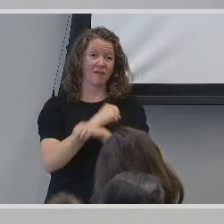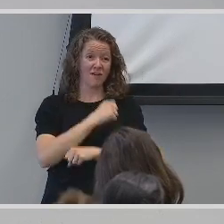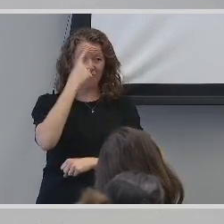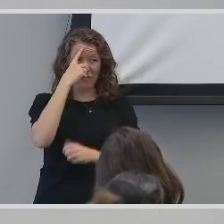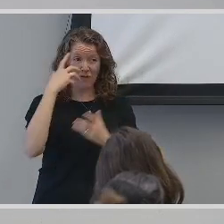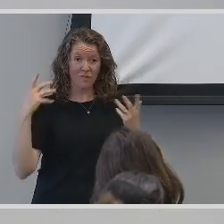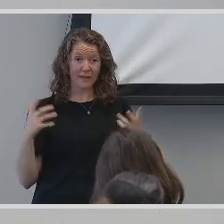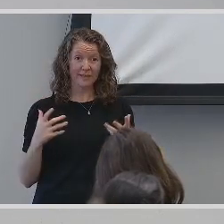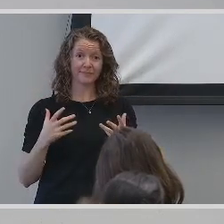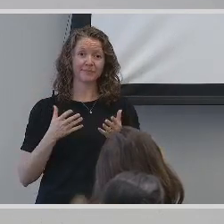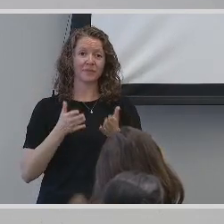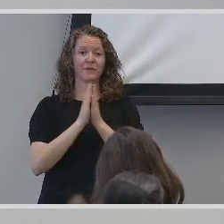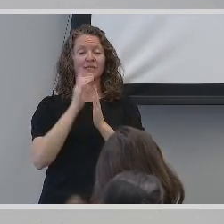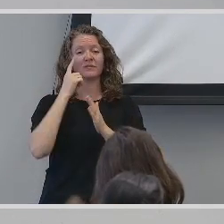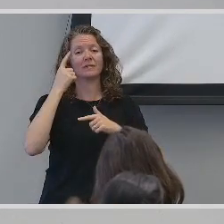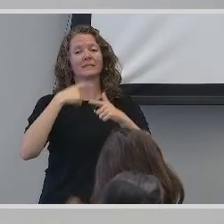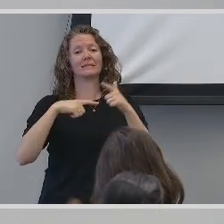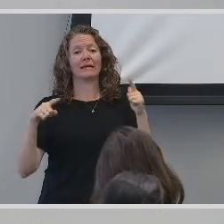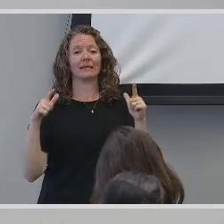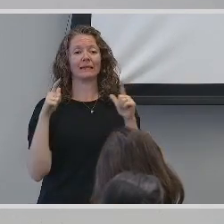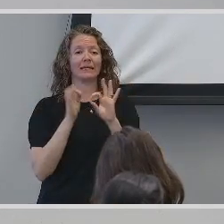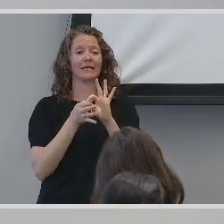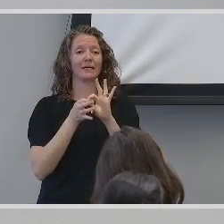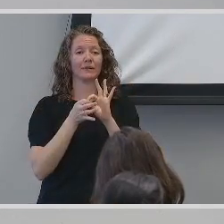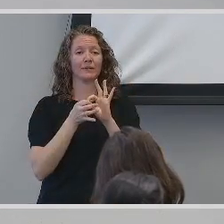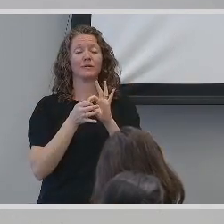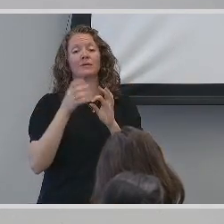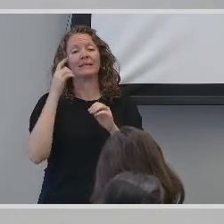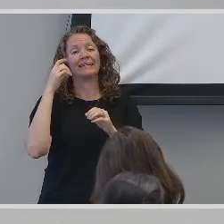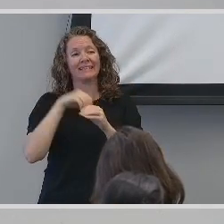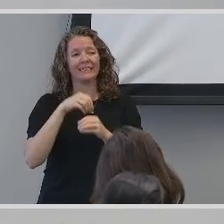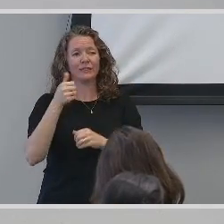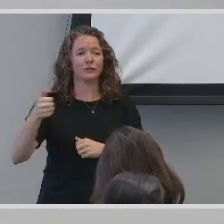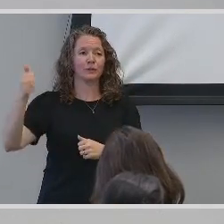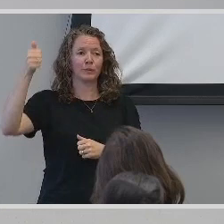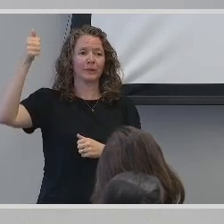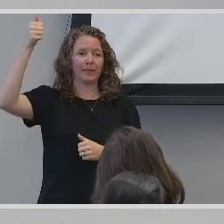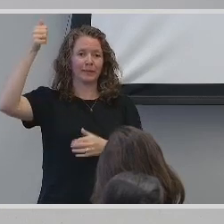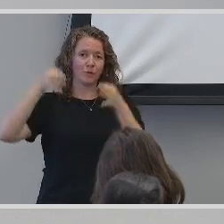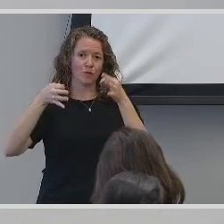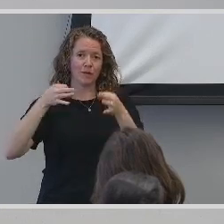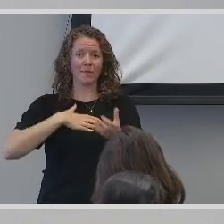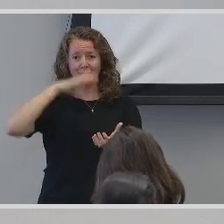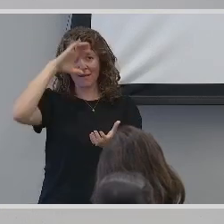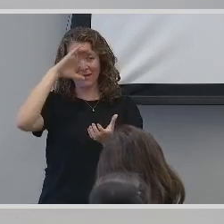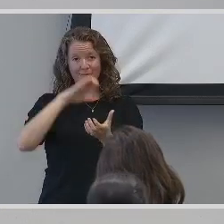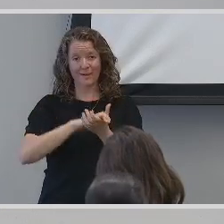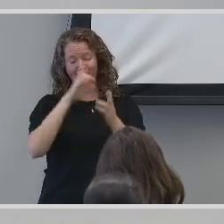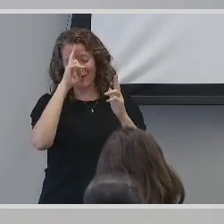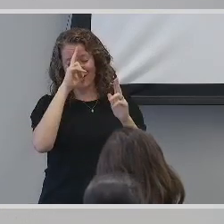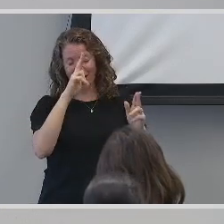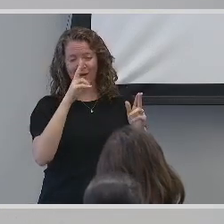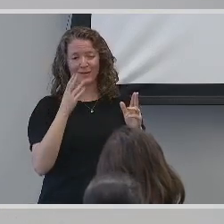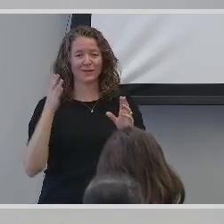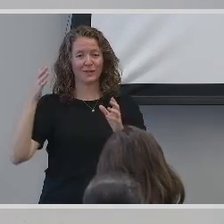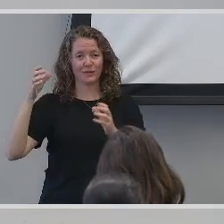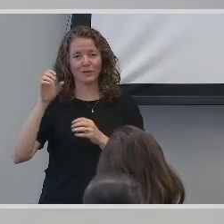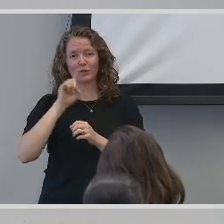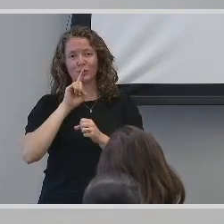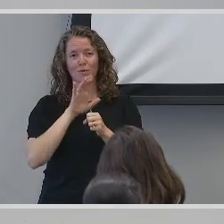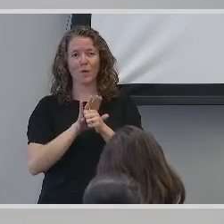request for a sign language interpreter at the Supreme Court. My husband had the honor of being sworn into the Supreme Court.